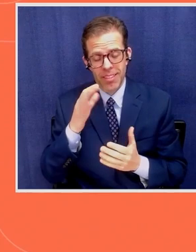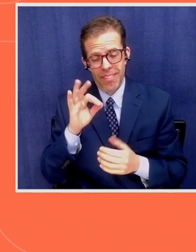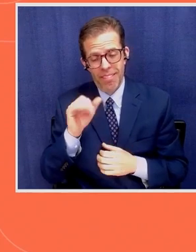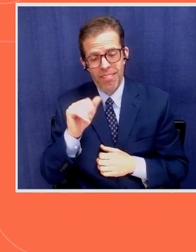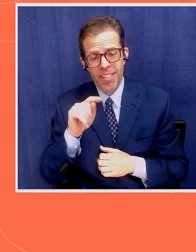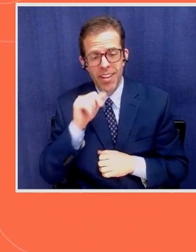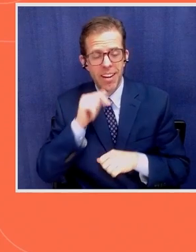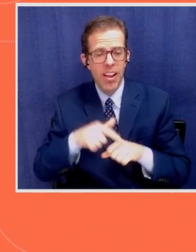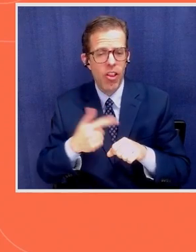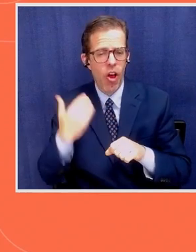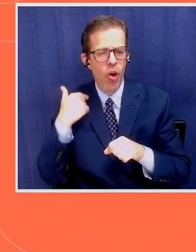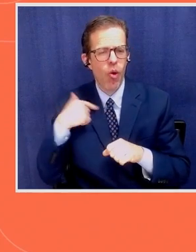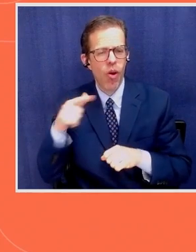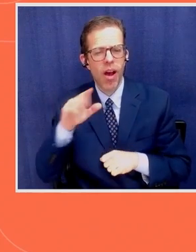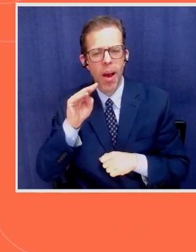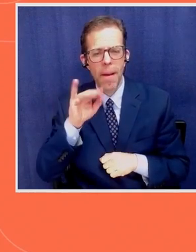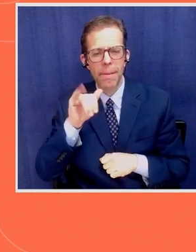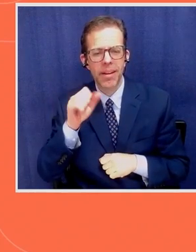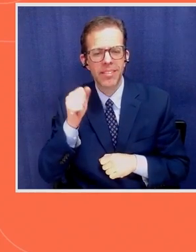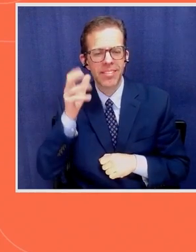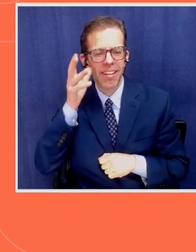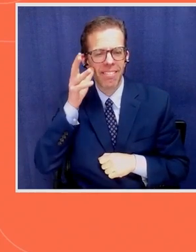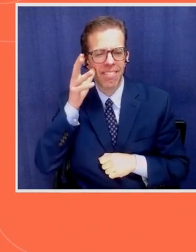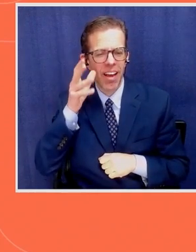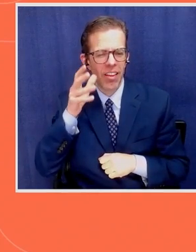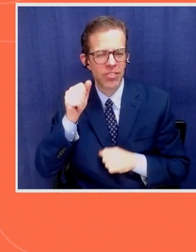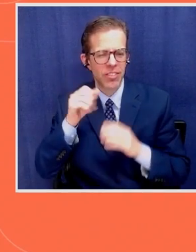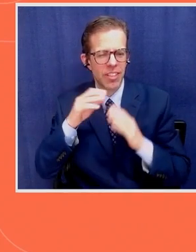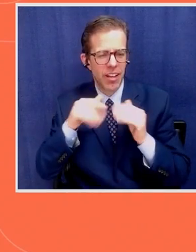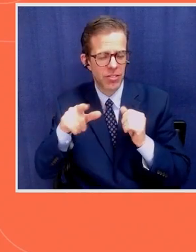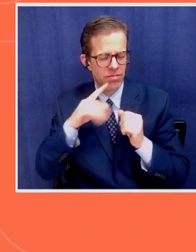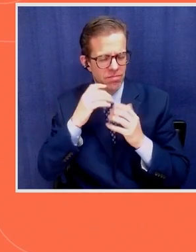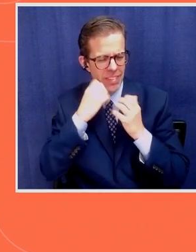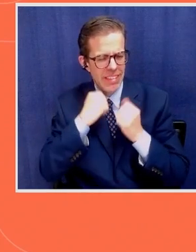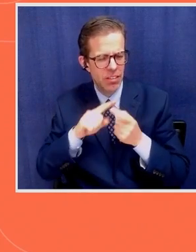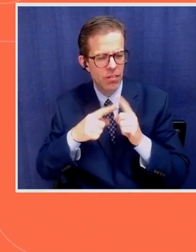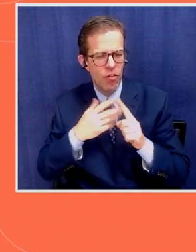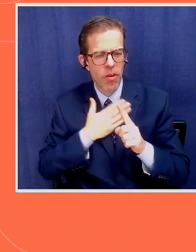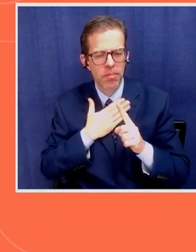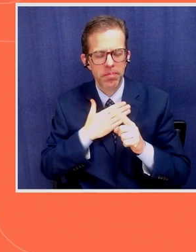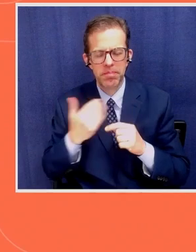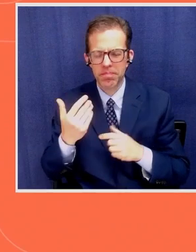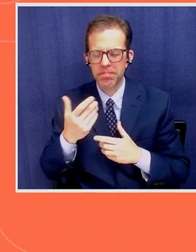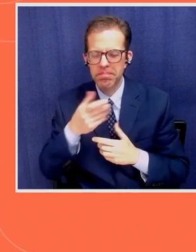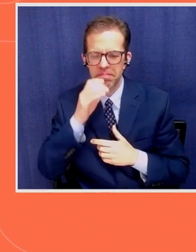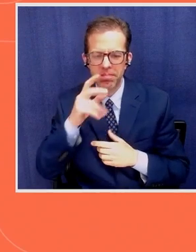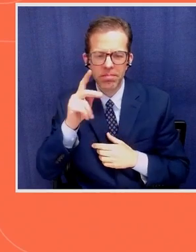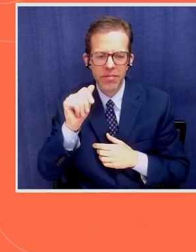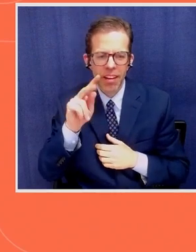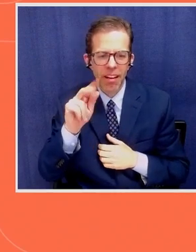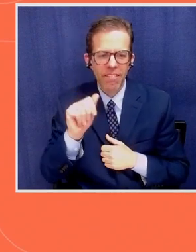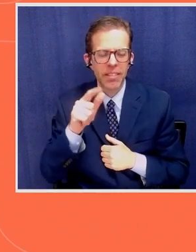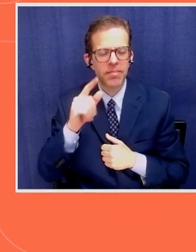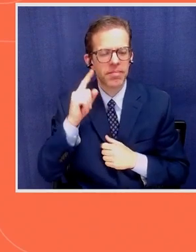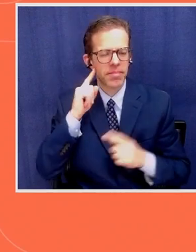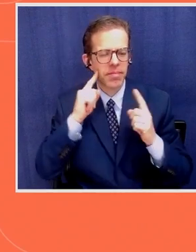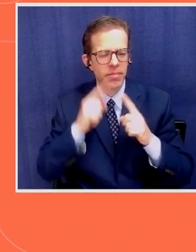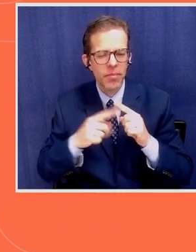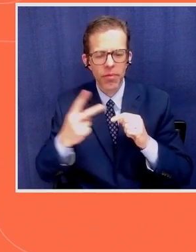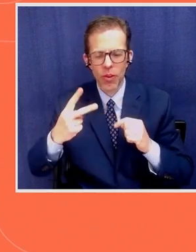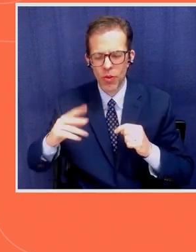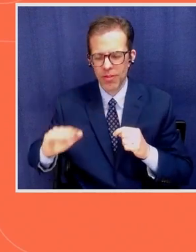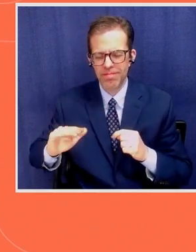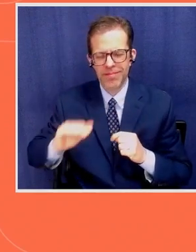was at Mia's father's house, a very dear friend of mine, having Kava and listening to two little girls rehearse